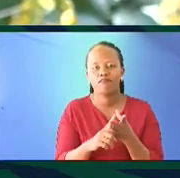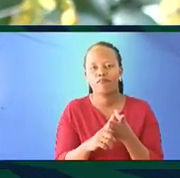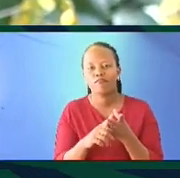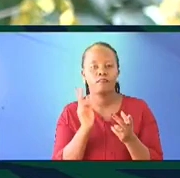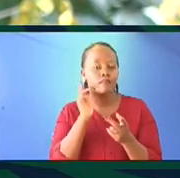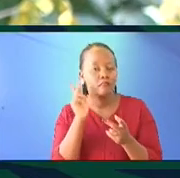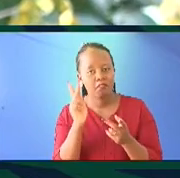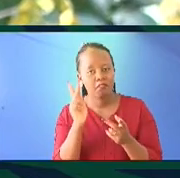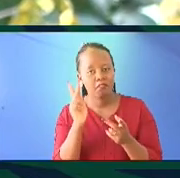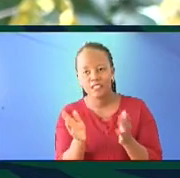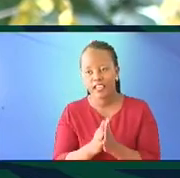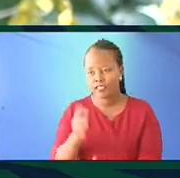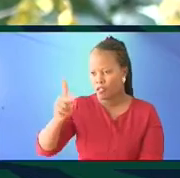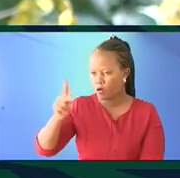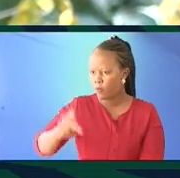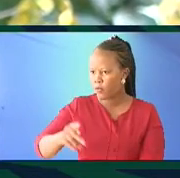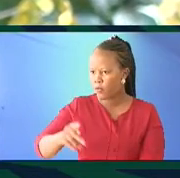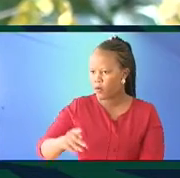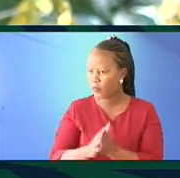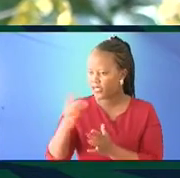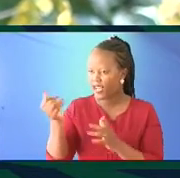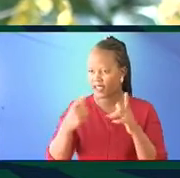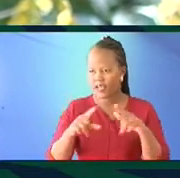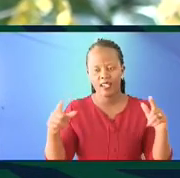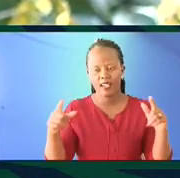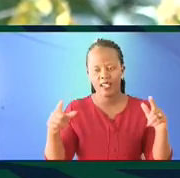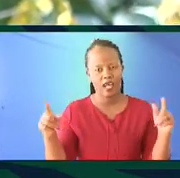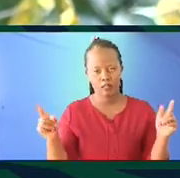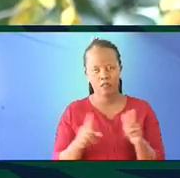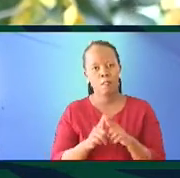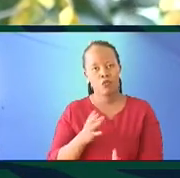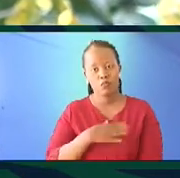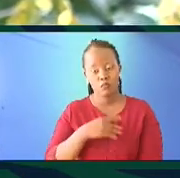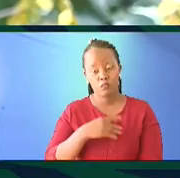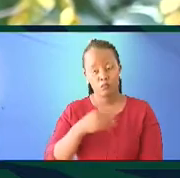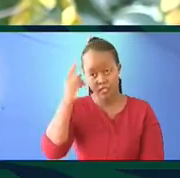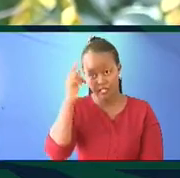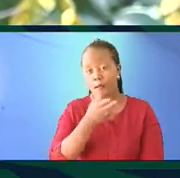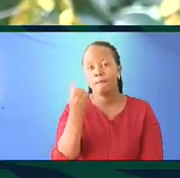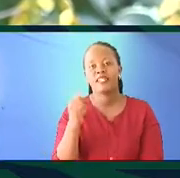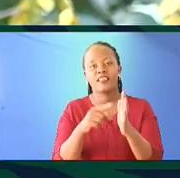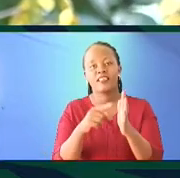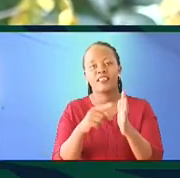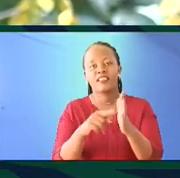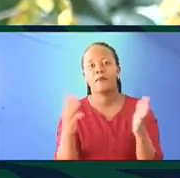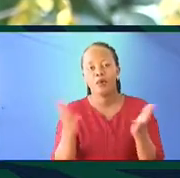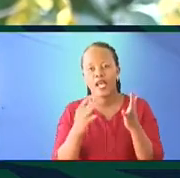in Kipokomo, and those other languages. And I think the best example is the Japanese